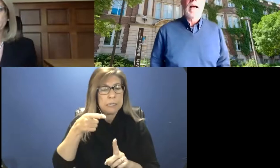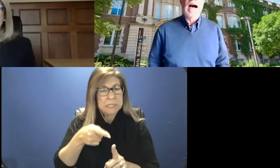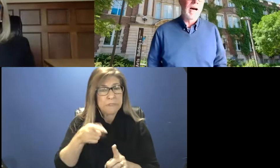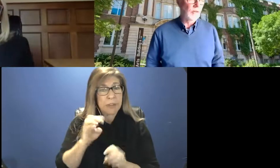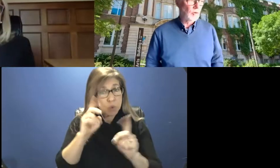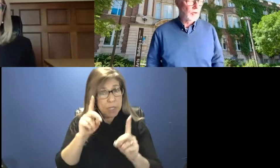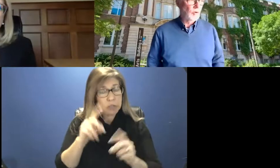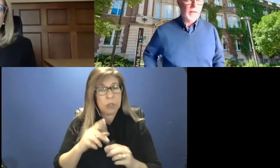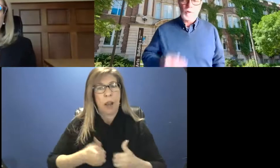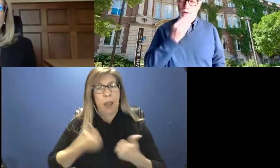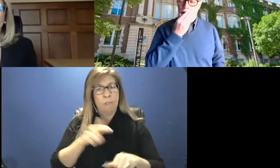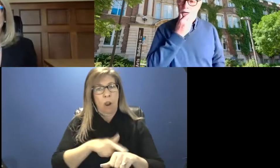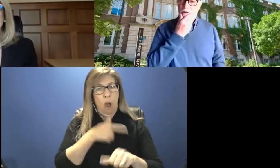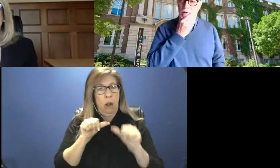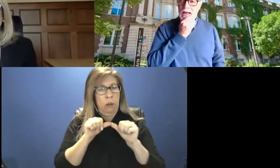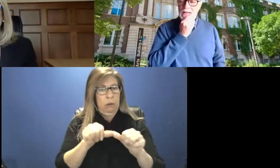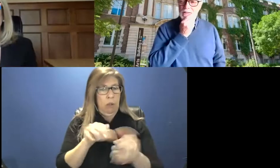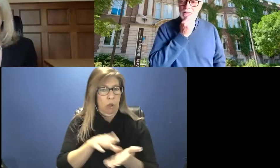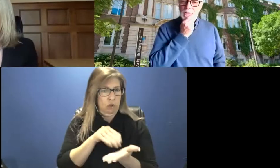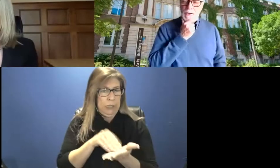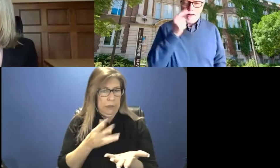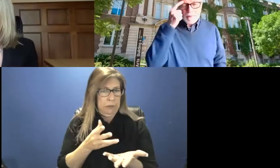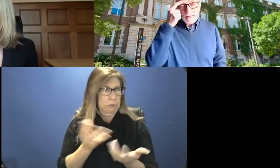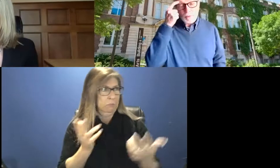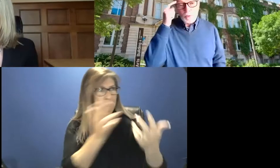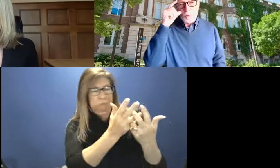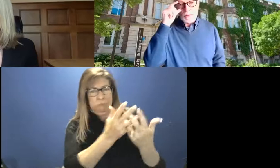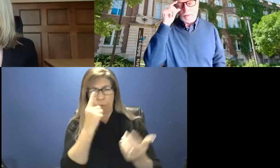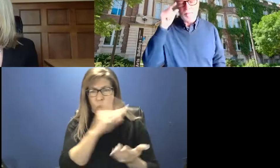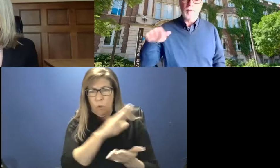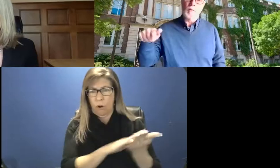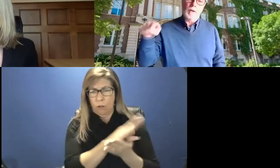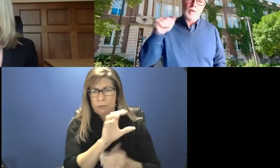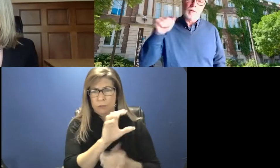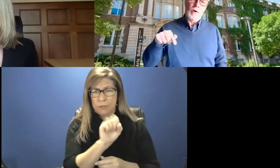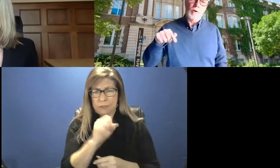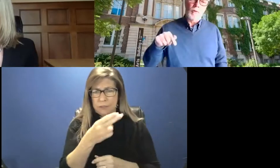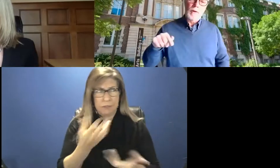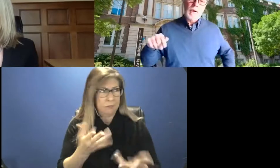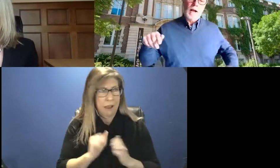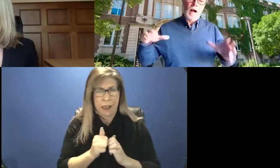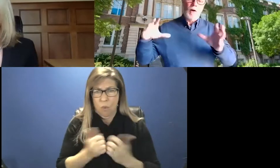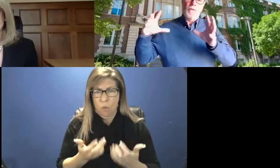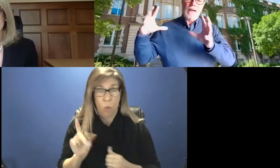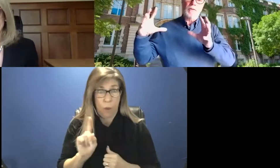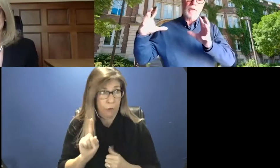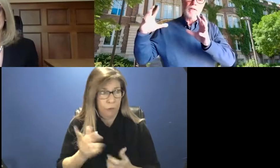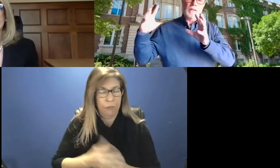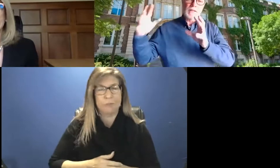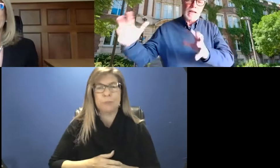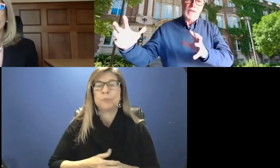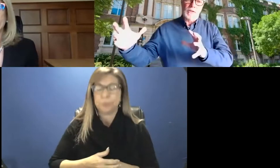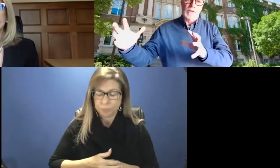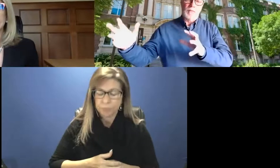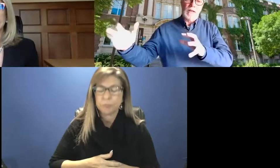Um, so great question. So as many of you will, will know, uh, our faculty of